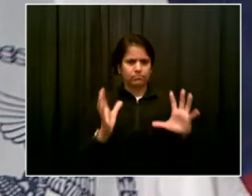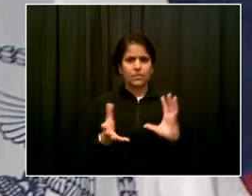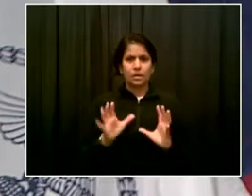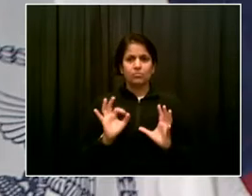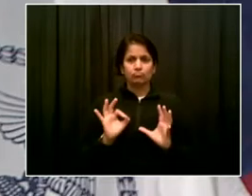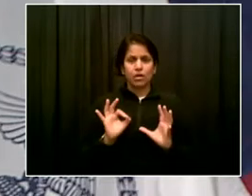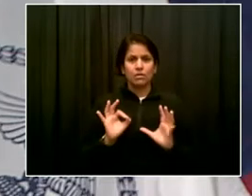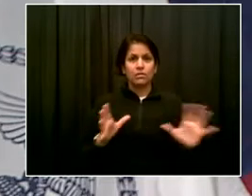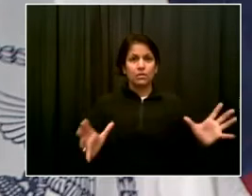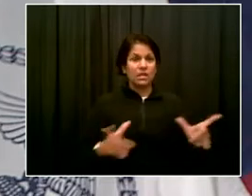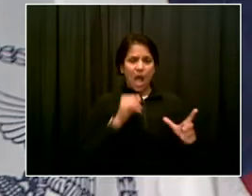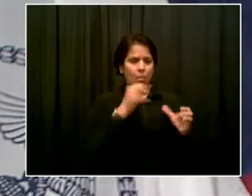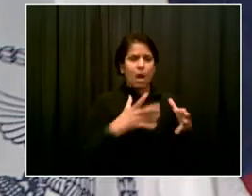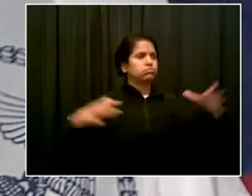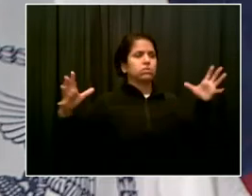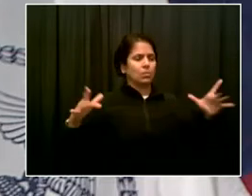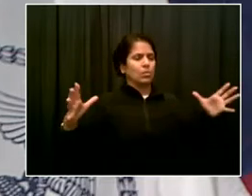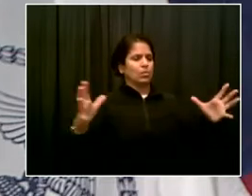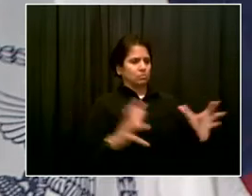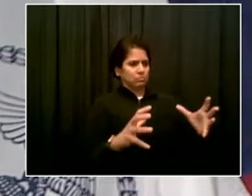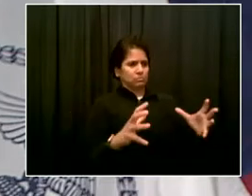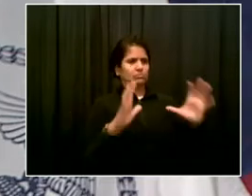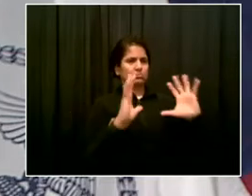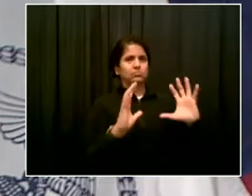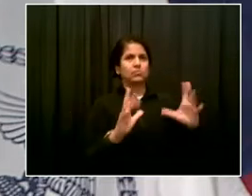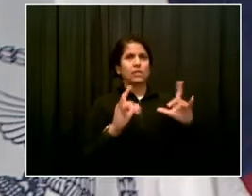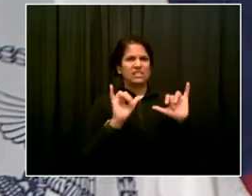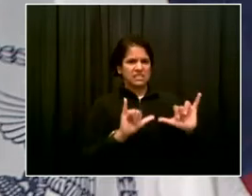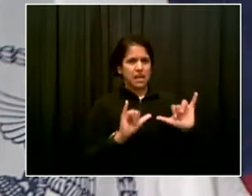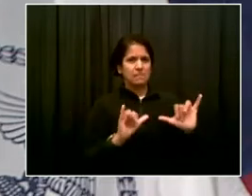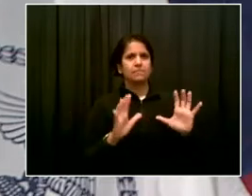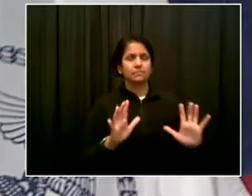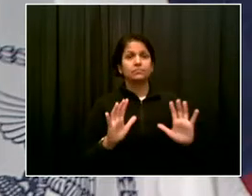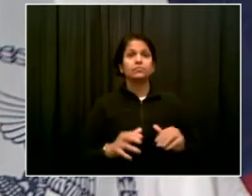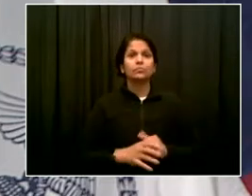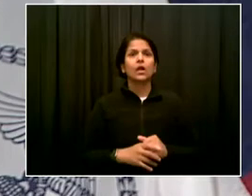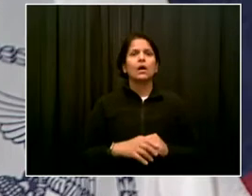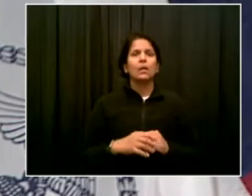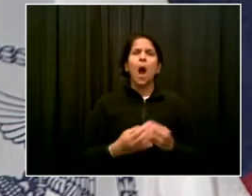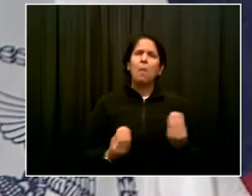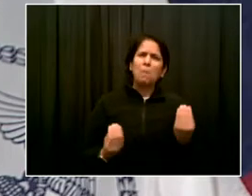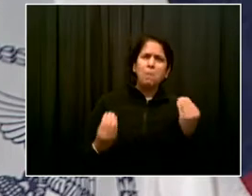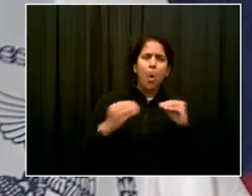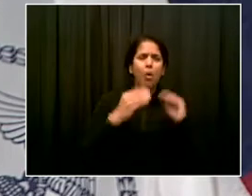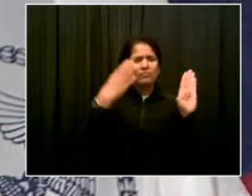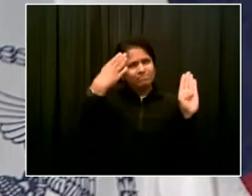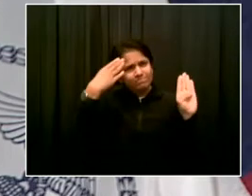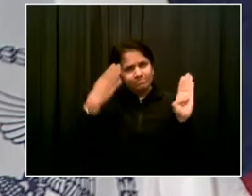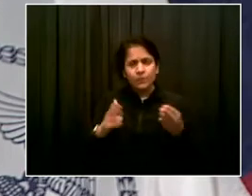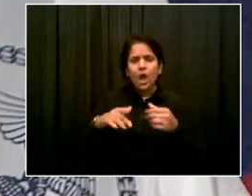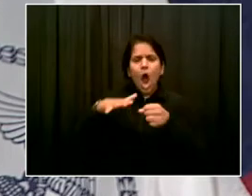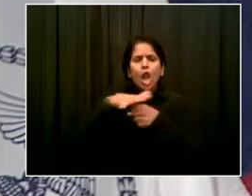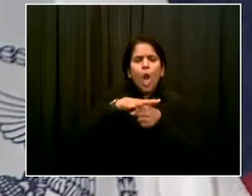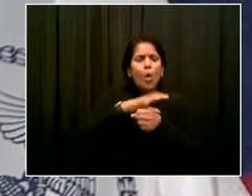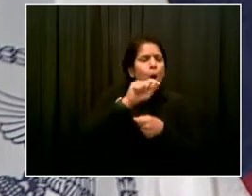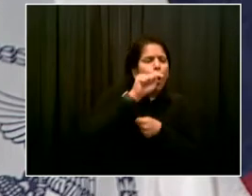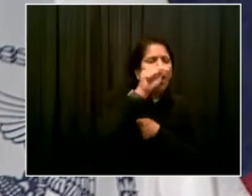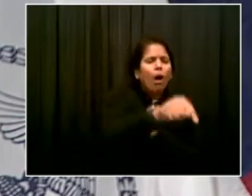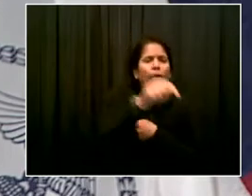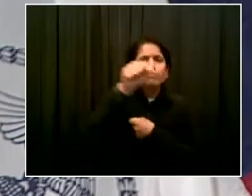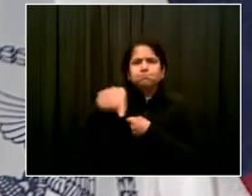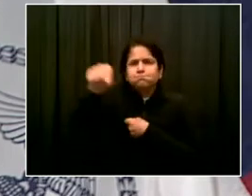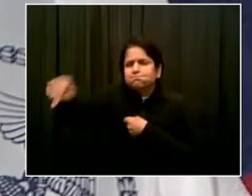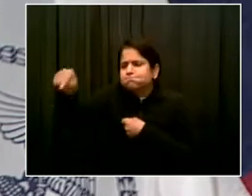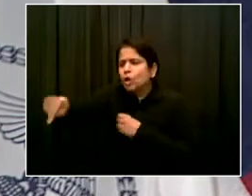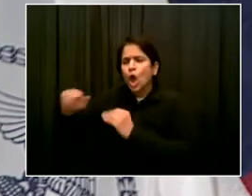down on neighborhood policing and precision policing, re-bond the NYPD with communities, which we see a lot of